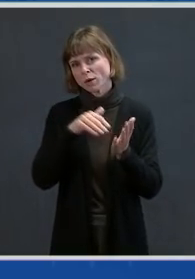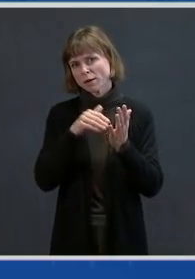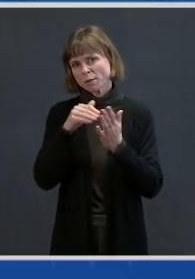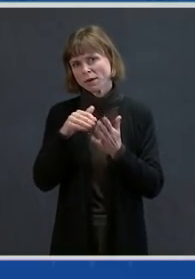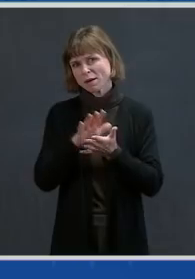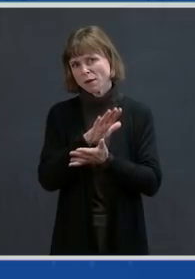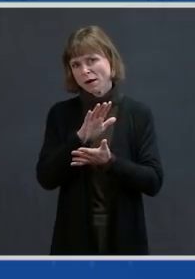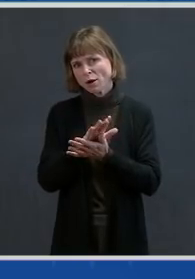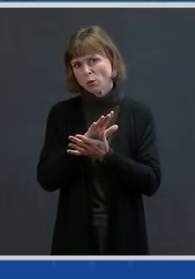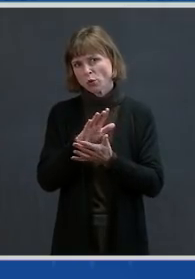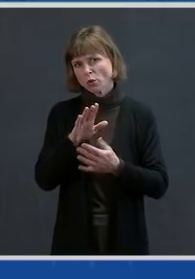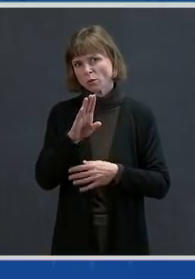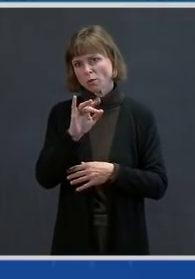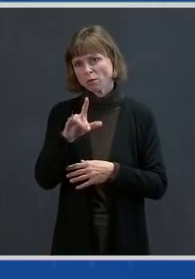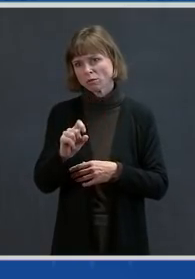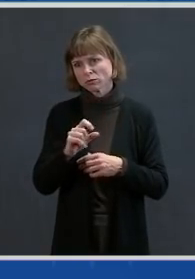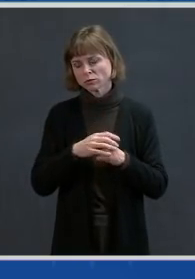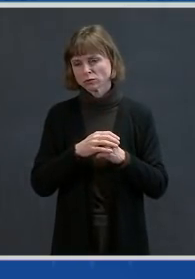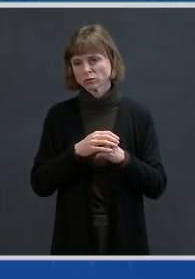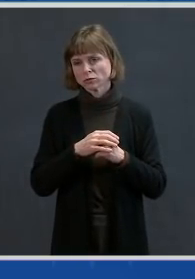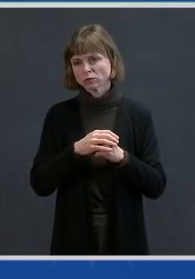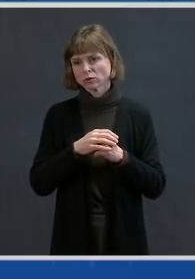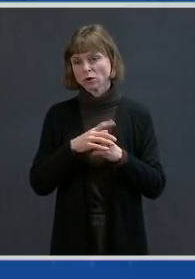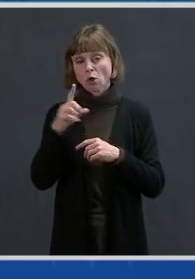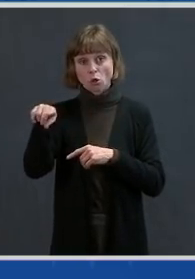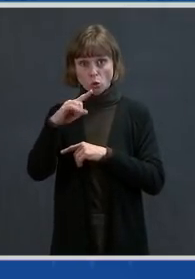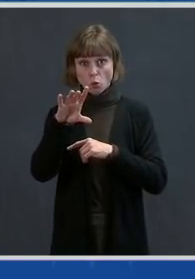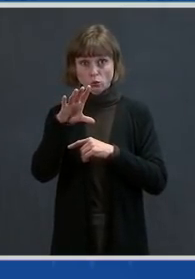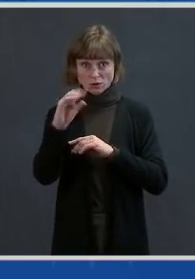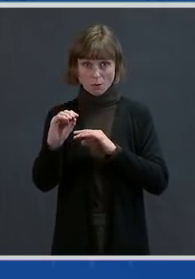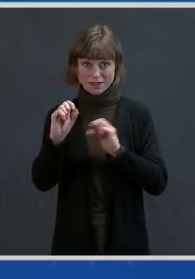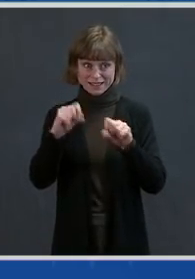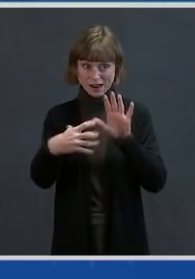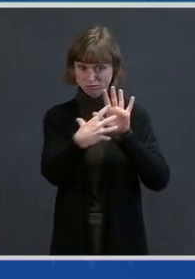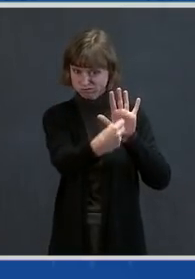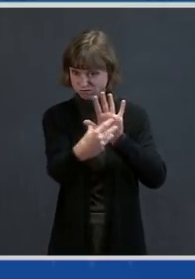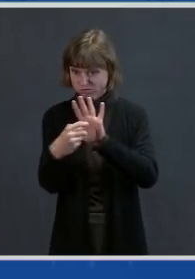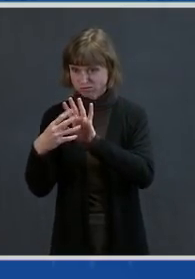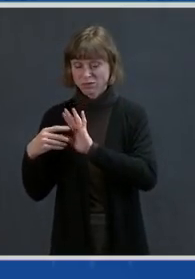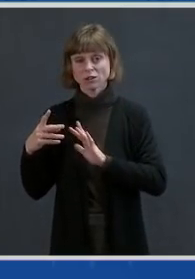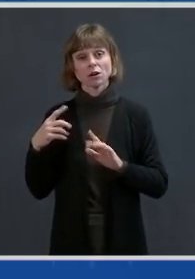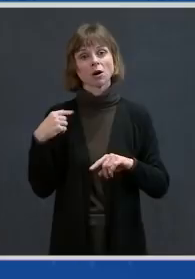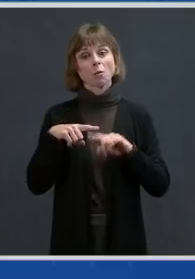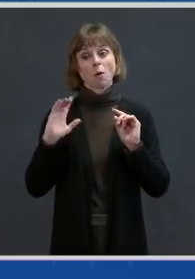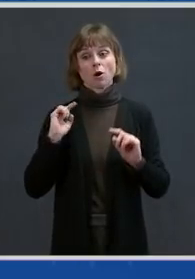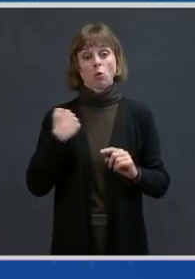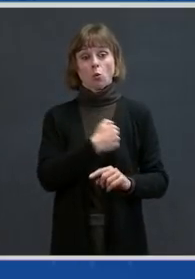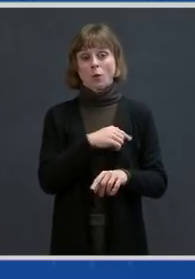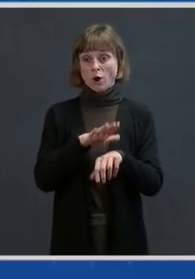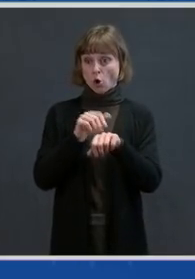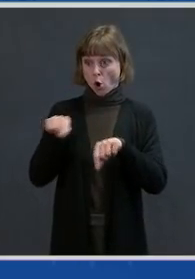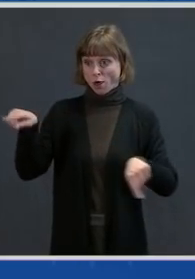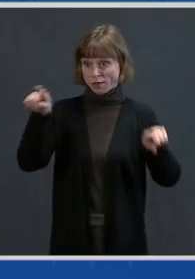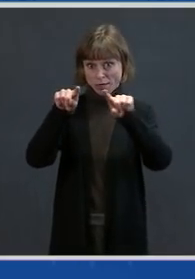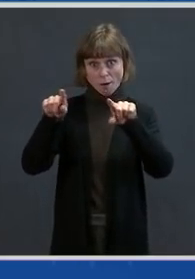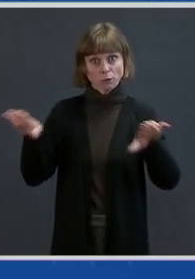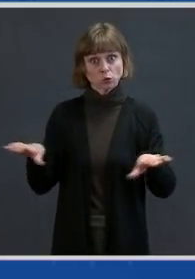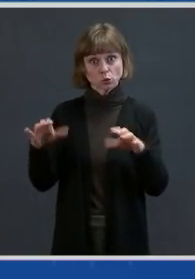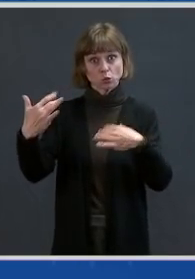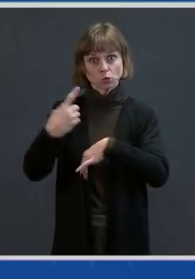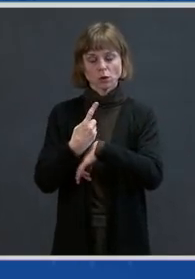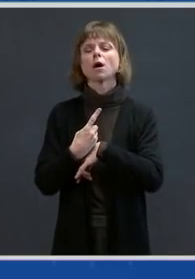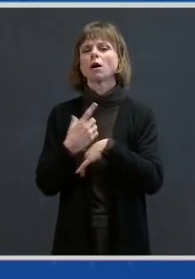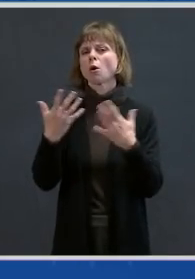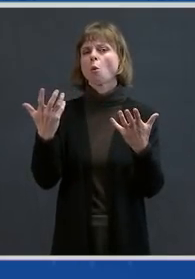replicate in addition to their own unique efforts. Our call to action today will ask companies to make similar